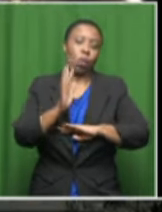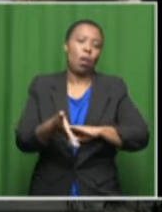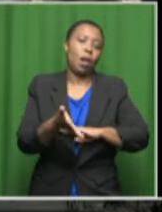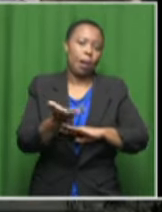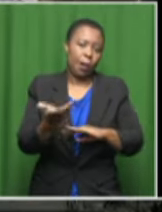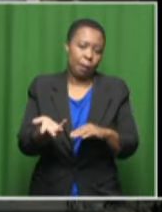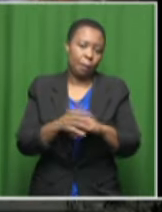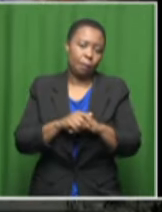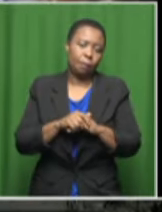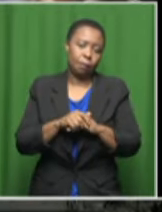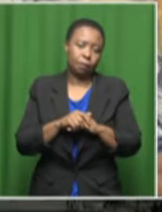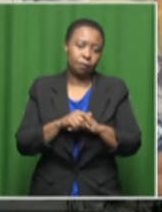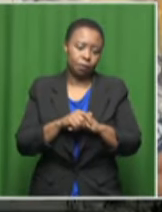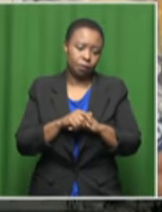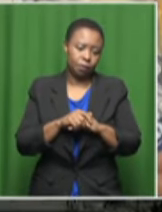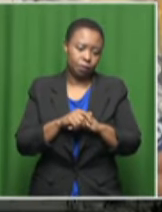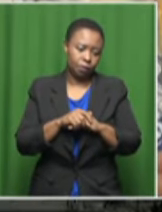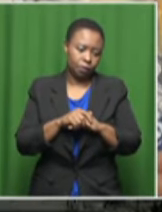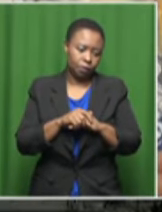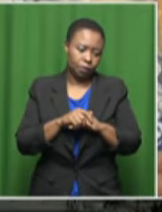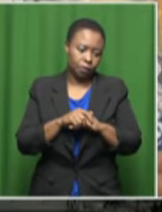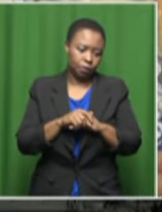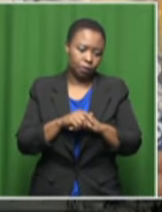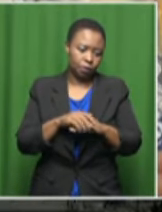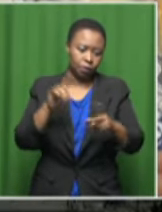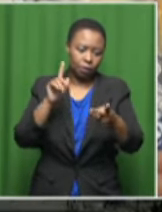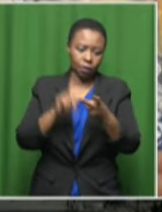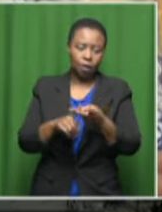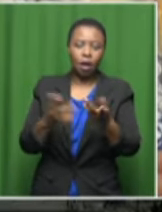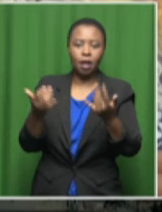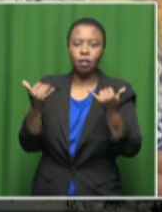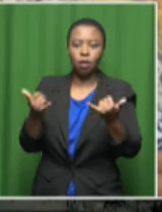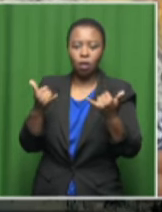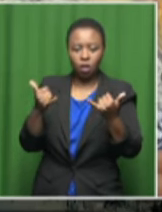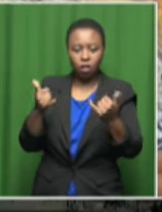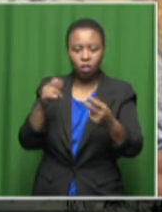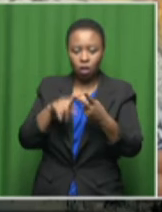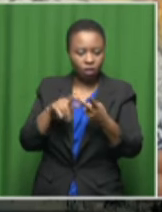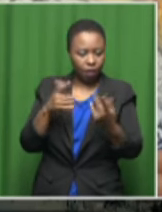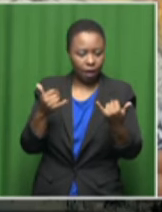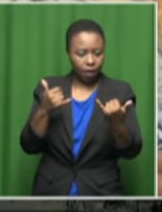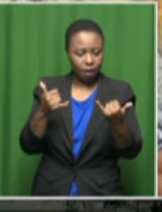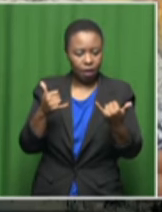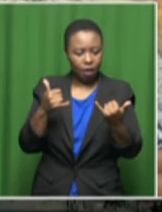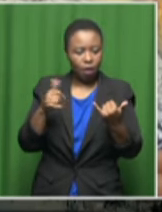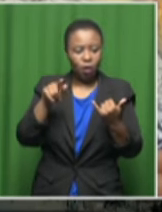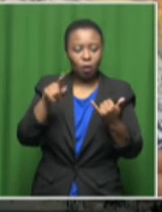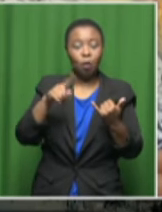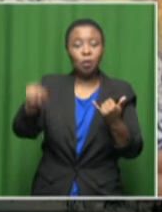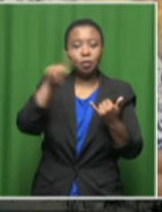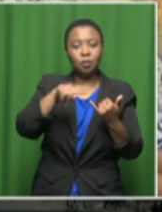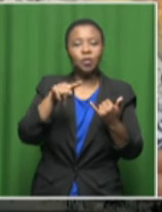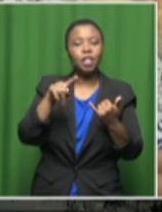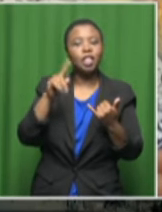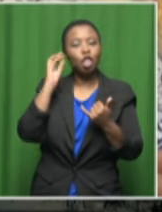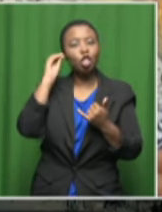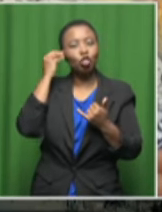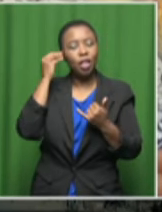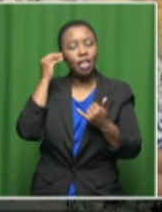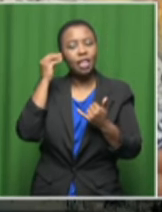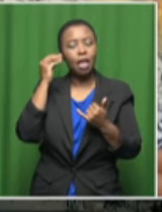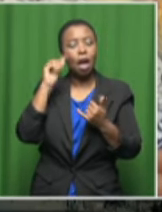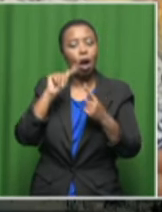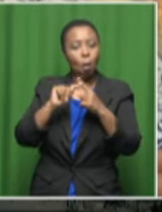to have closure. A pity we are out of time, Advocate Nsebeza, so we have to leave it there. But I think that is a very interesting point,